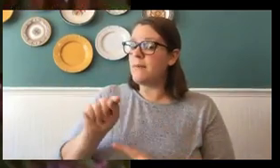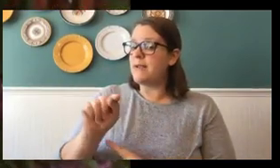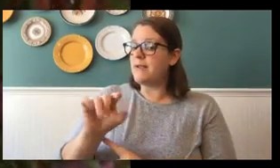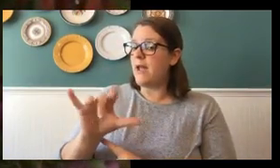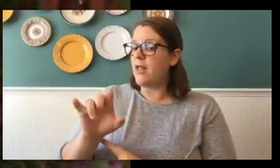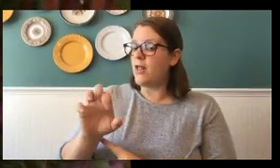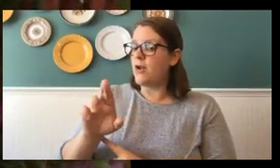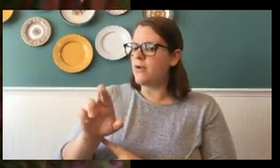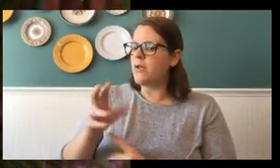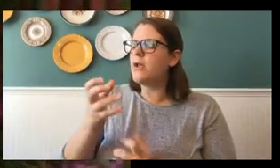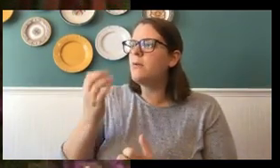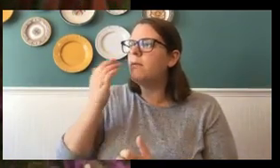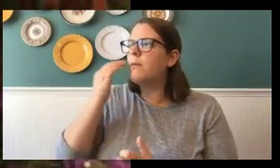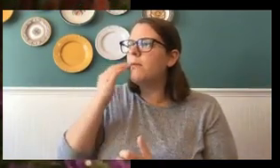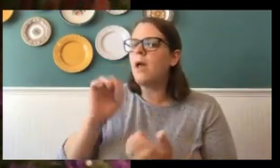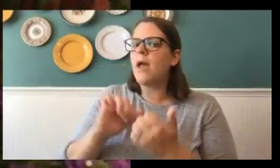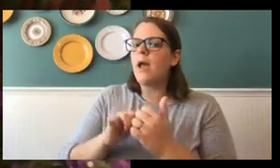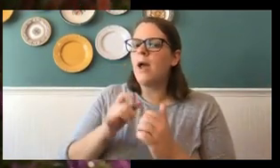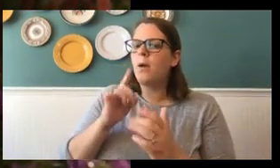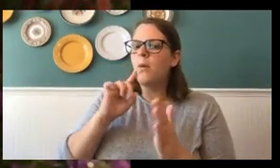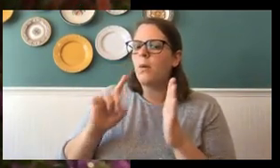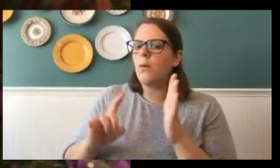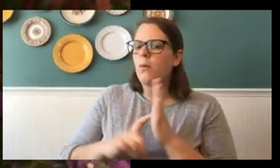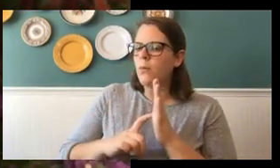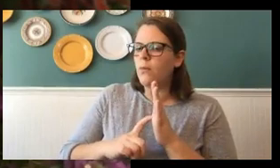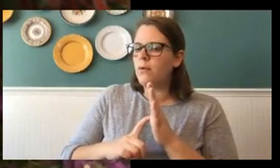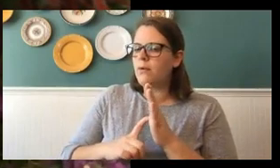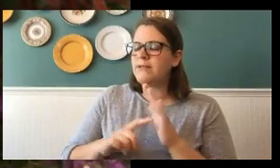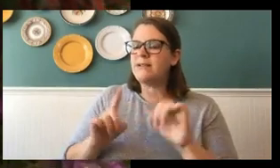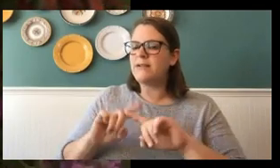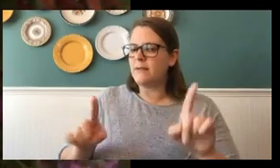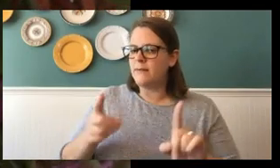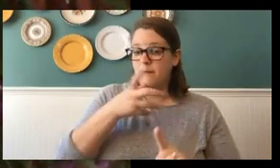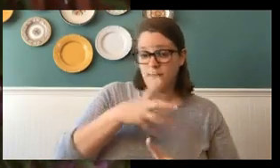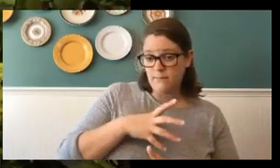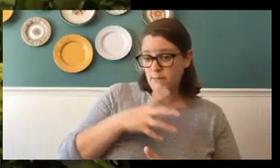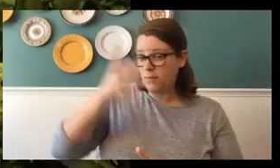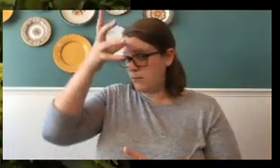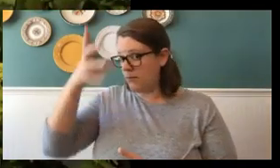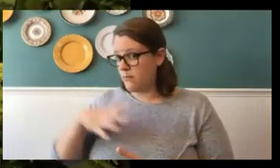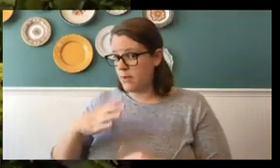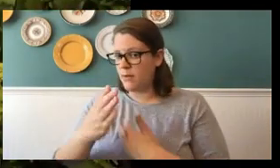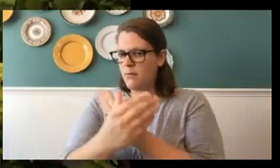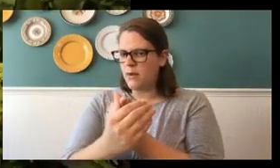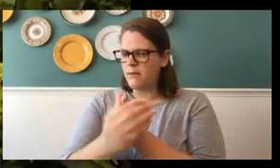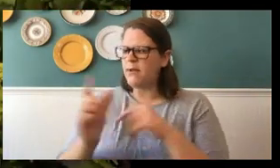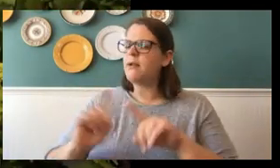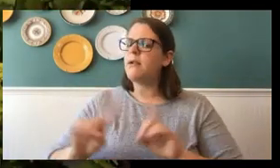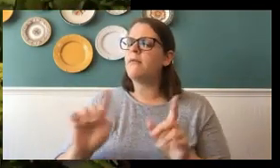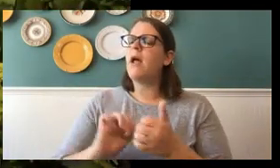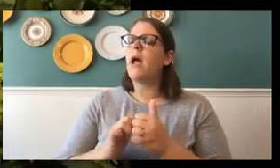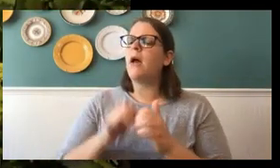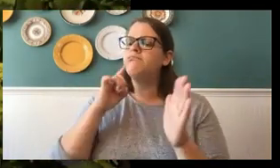wants to know, how do you tell the difference between a male and a female butterfly? Oh, Tyler, that is a very good